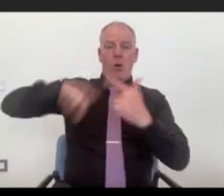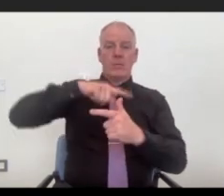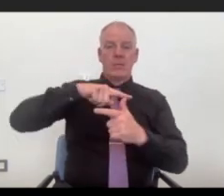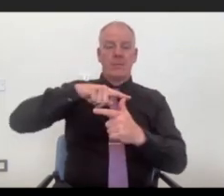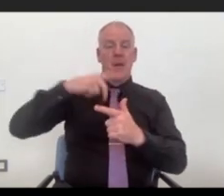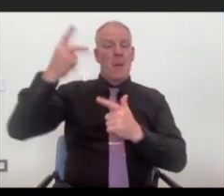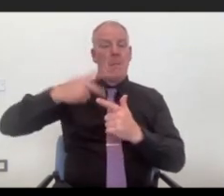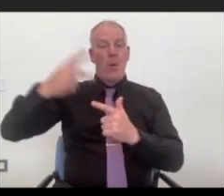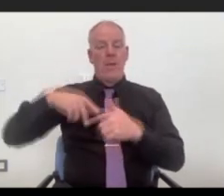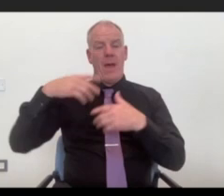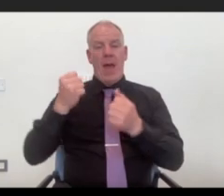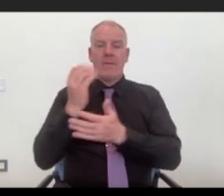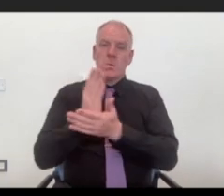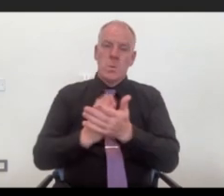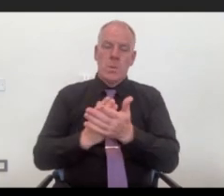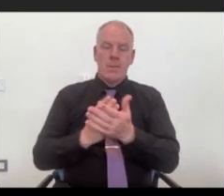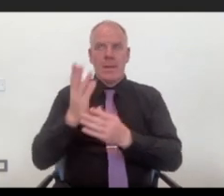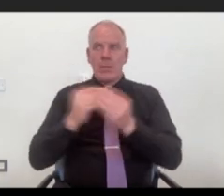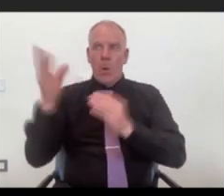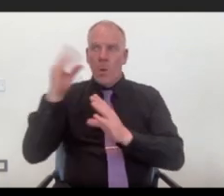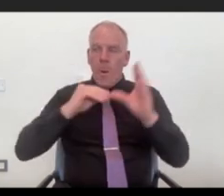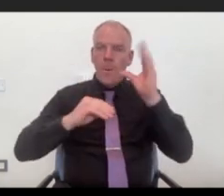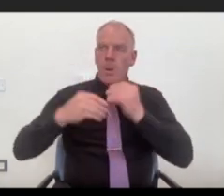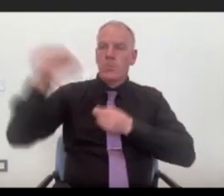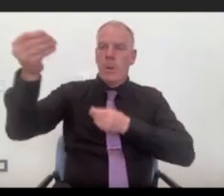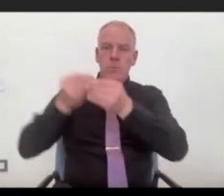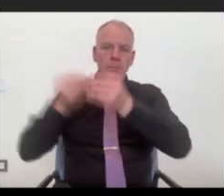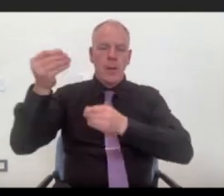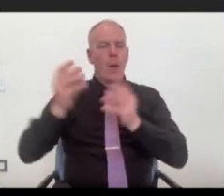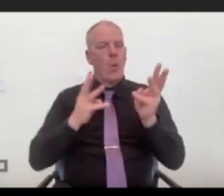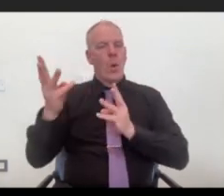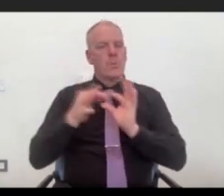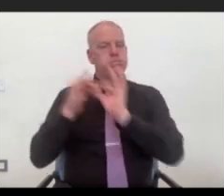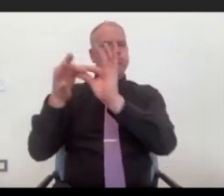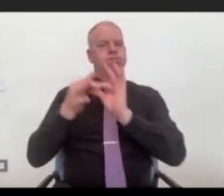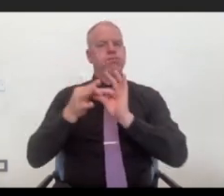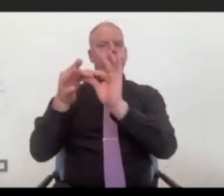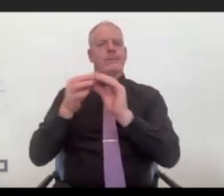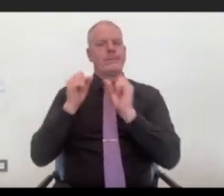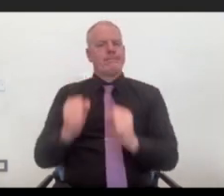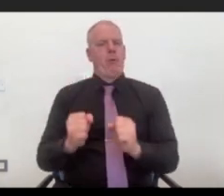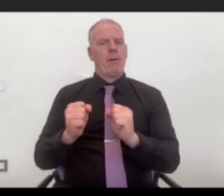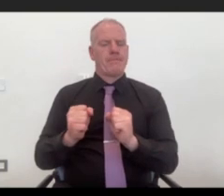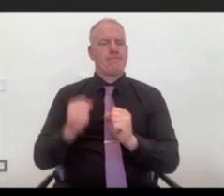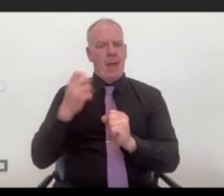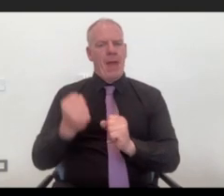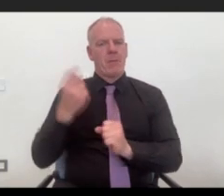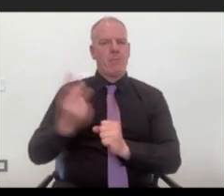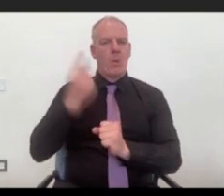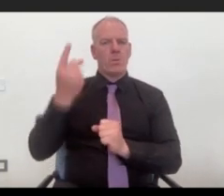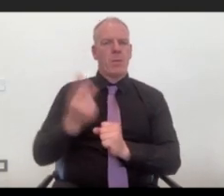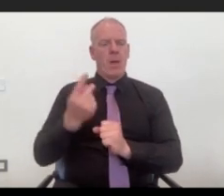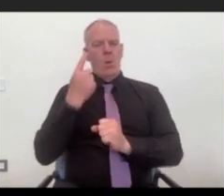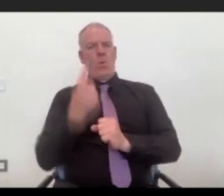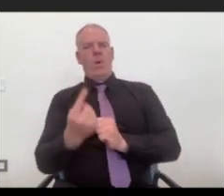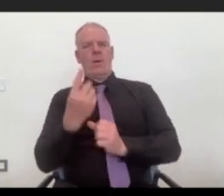got pieces where we can learn from each other. And we work very closely, and we have formed a partnership. And one of the things we're looking at